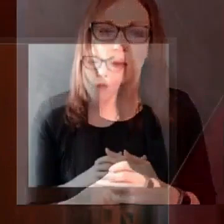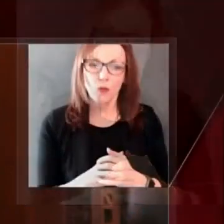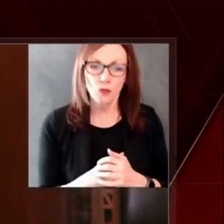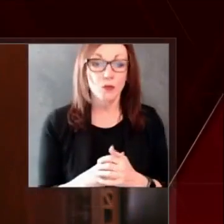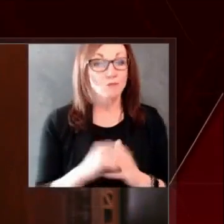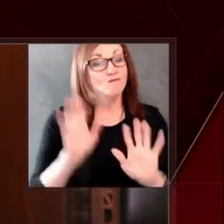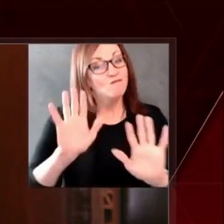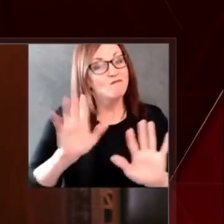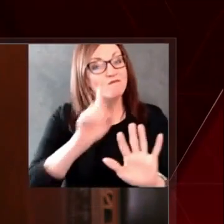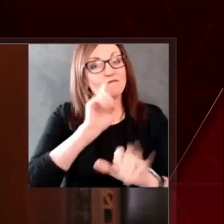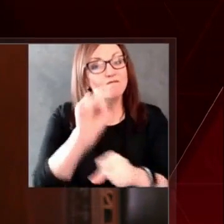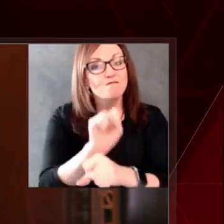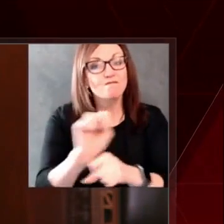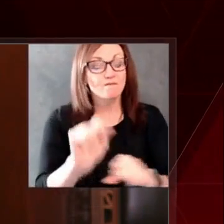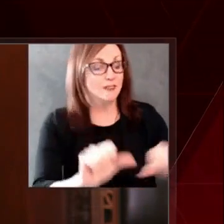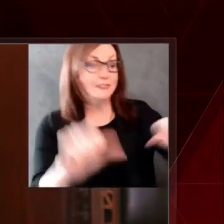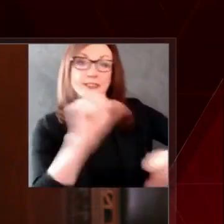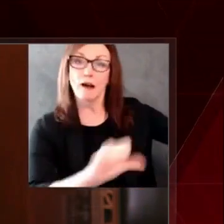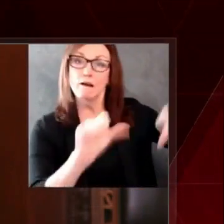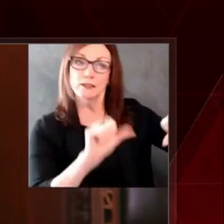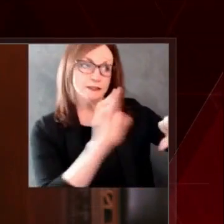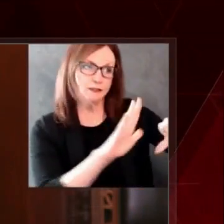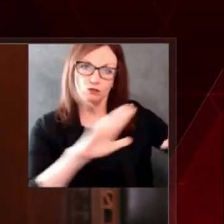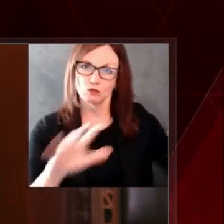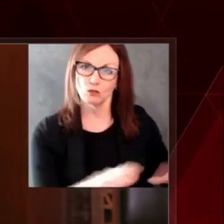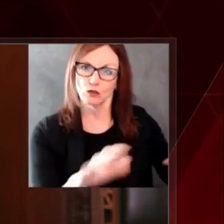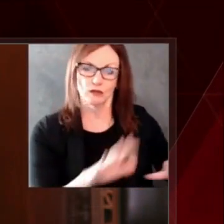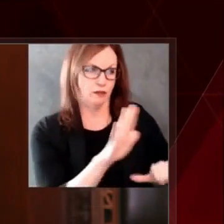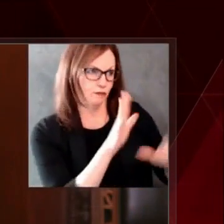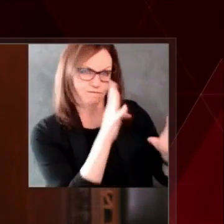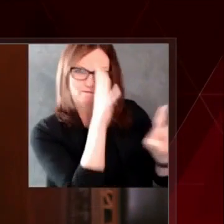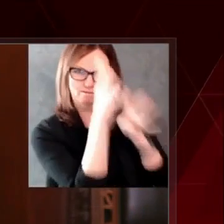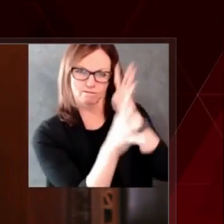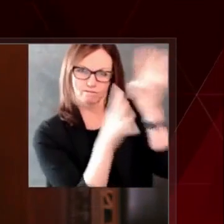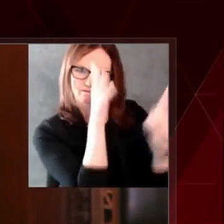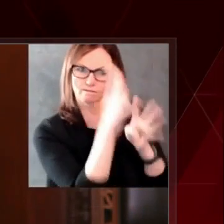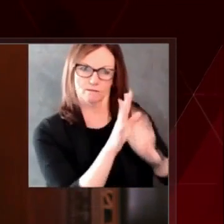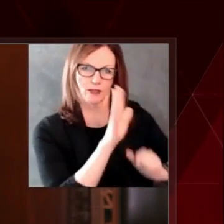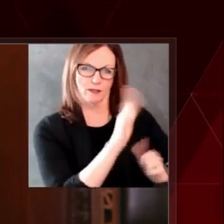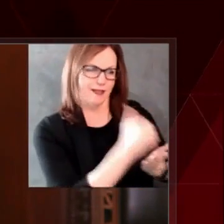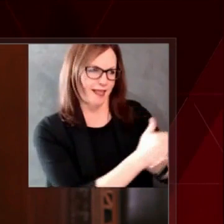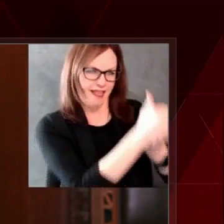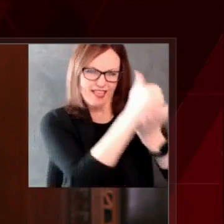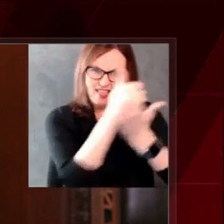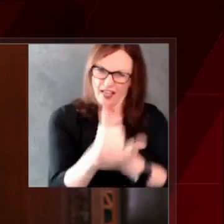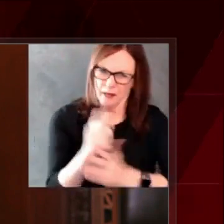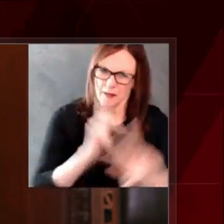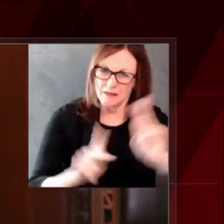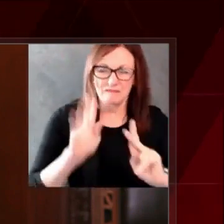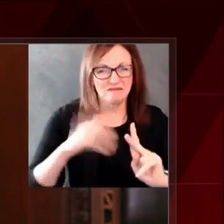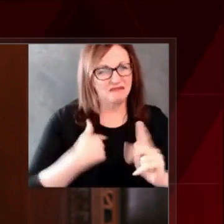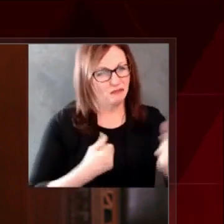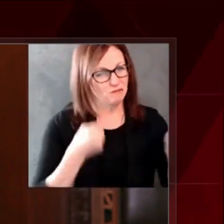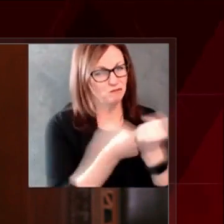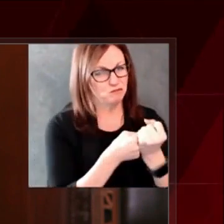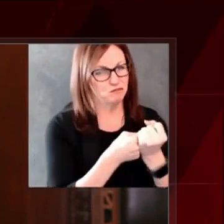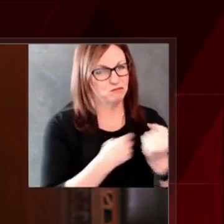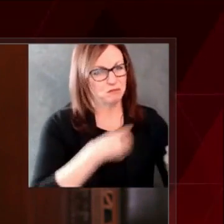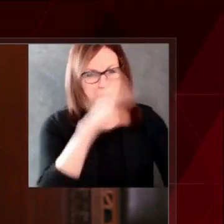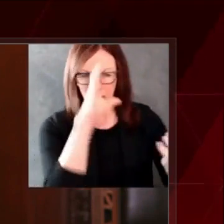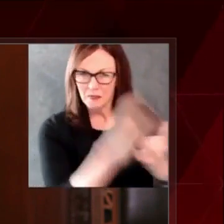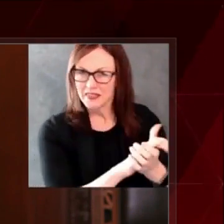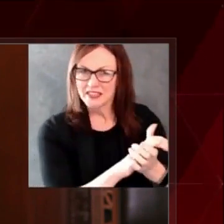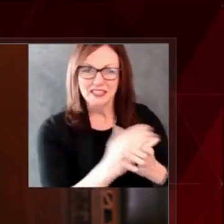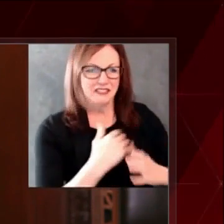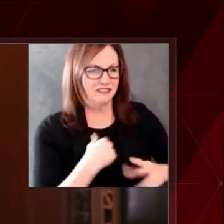public health experts who are guiding our planning, preparation, and distribution. These folks have put a lot of effort